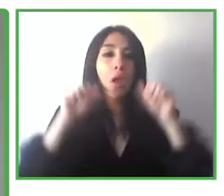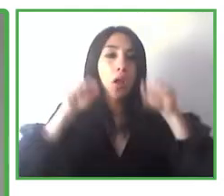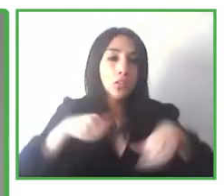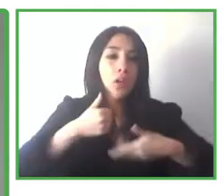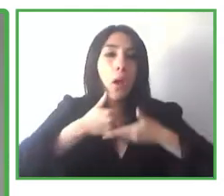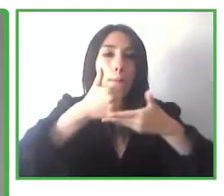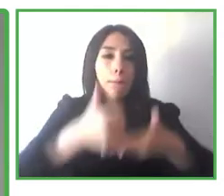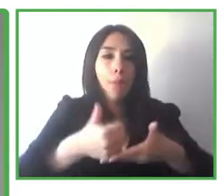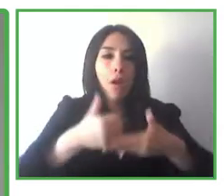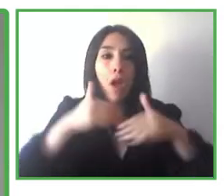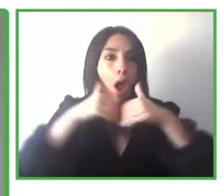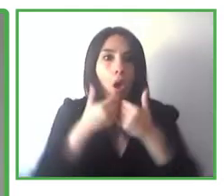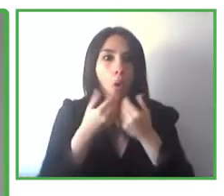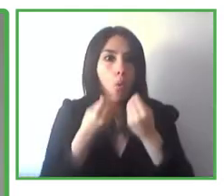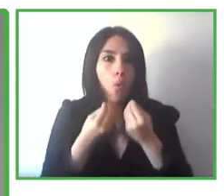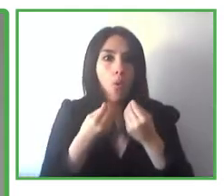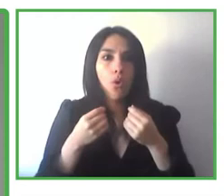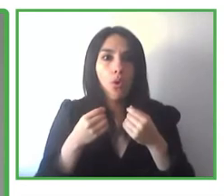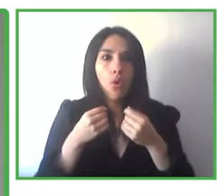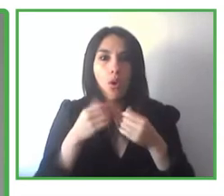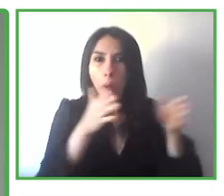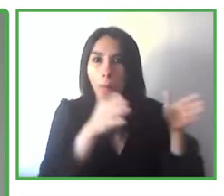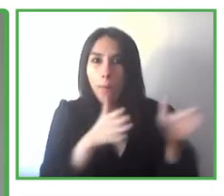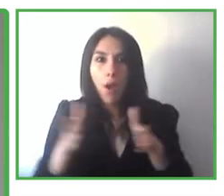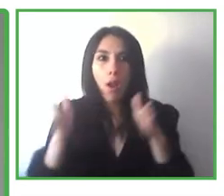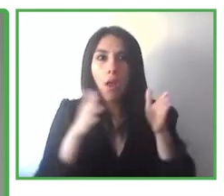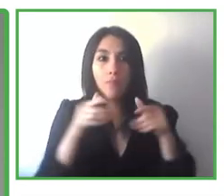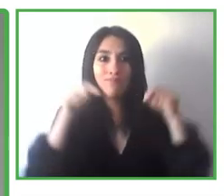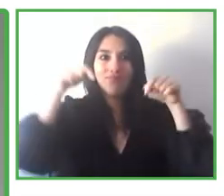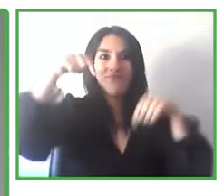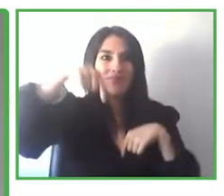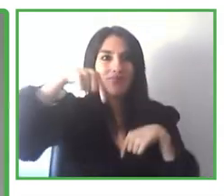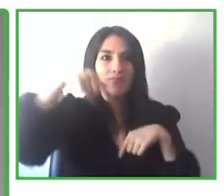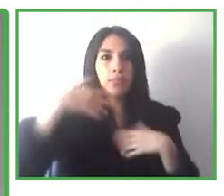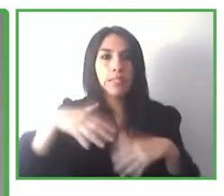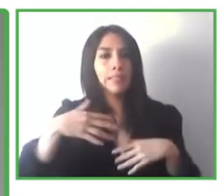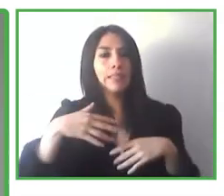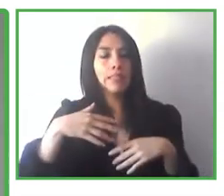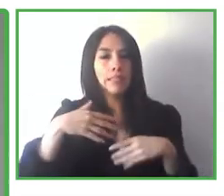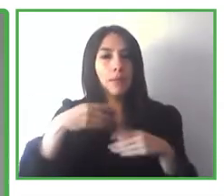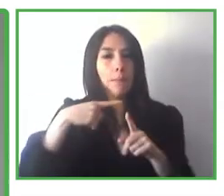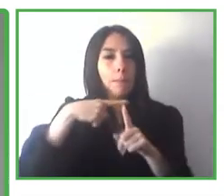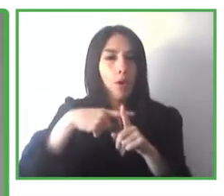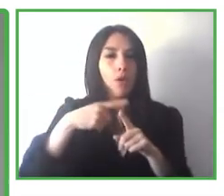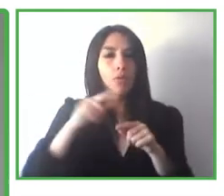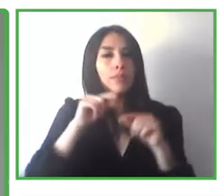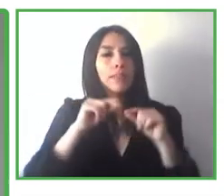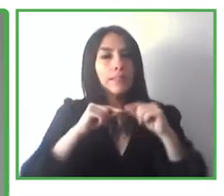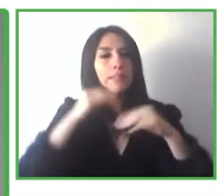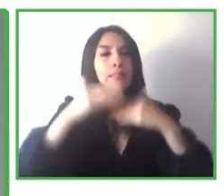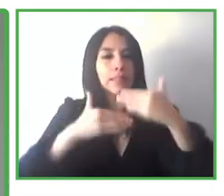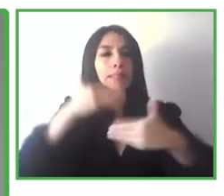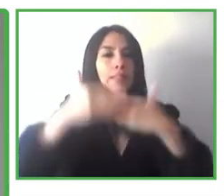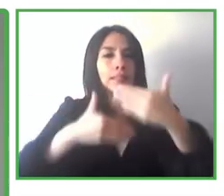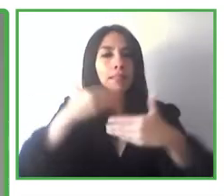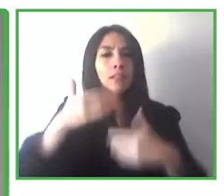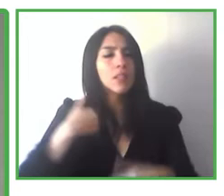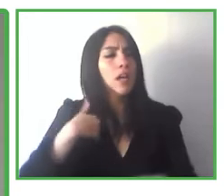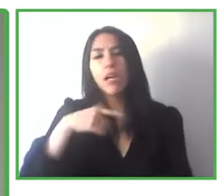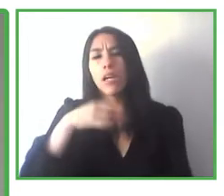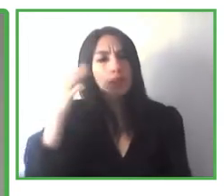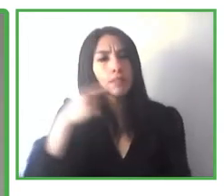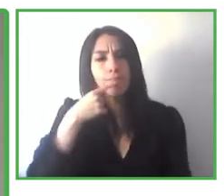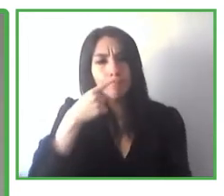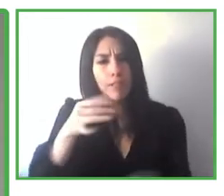or help, of course, that the production means are very positively impacted. And